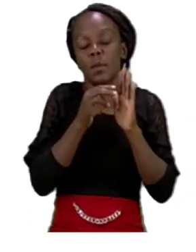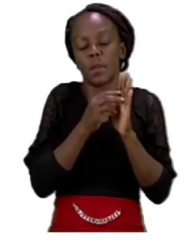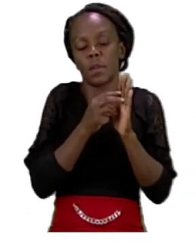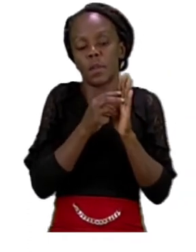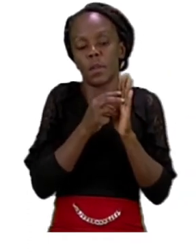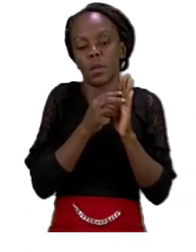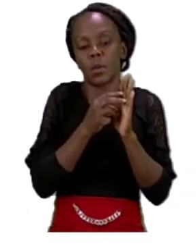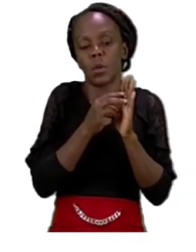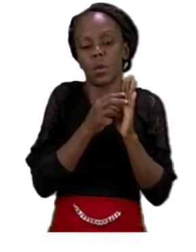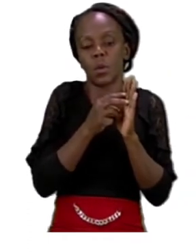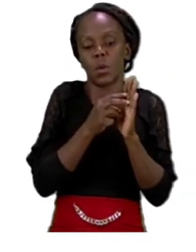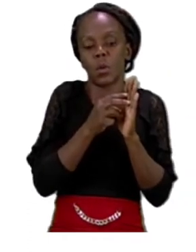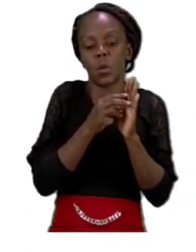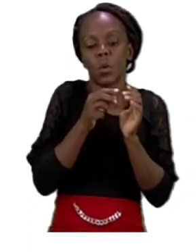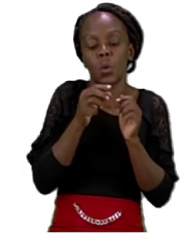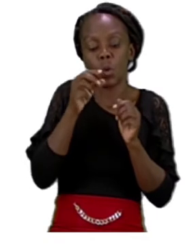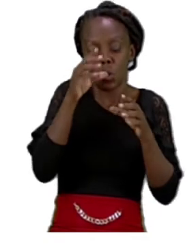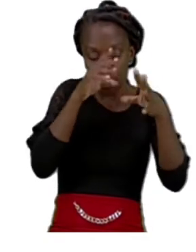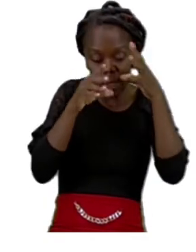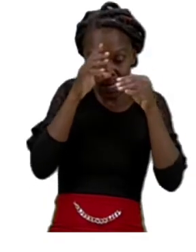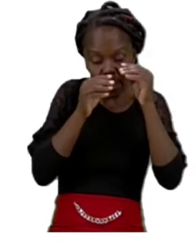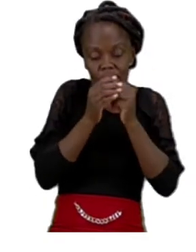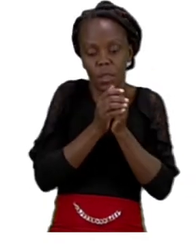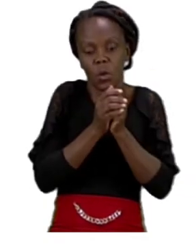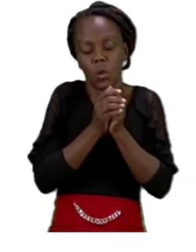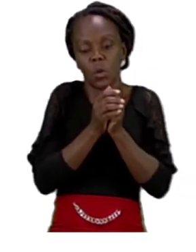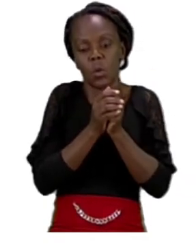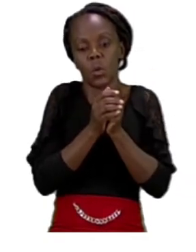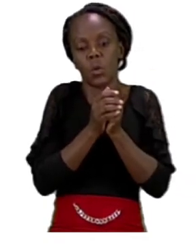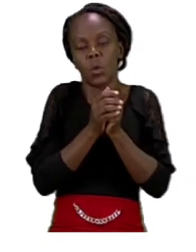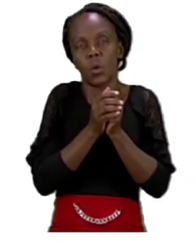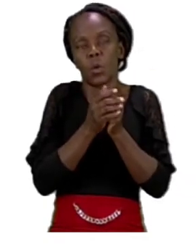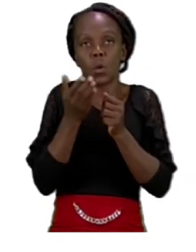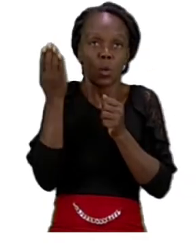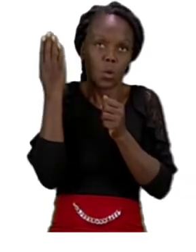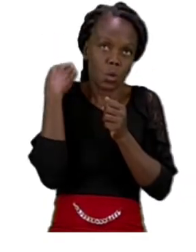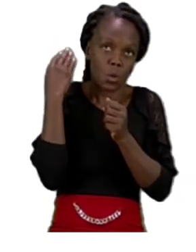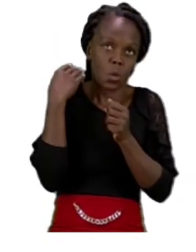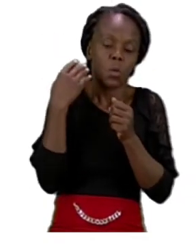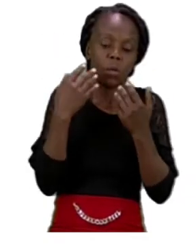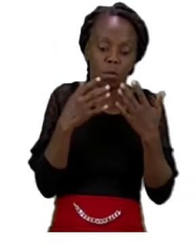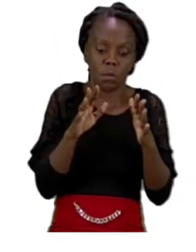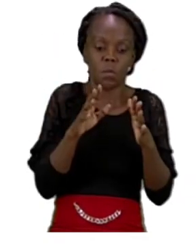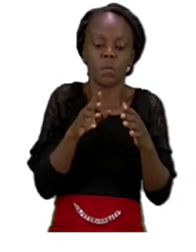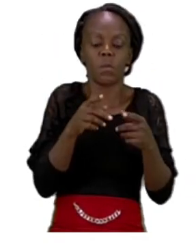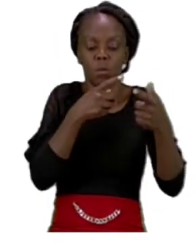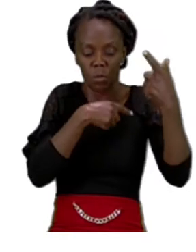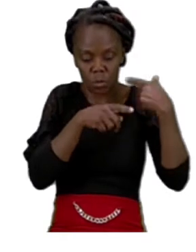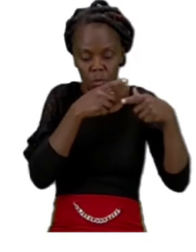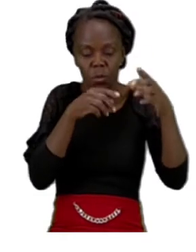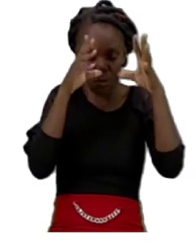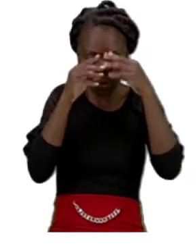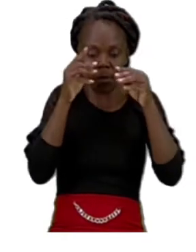words for our vocabulary we have done before. So we are going to take a look and read them out